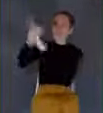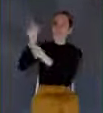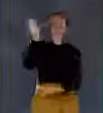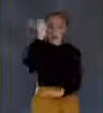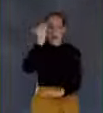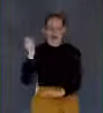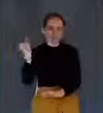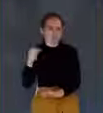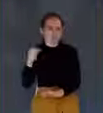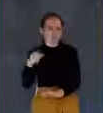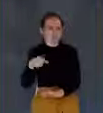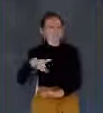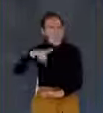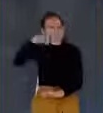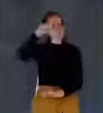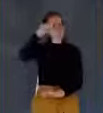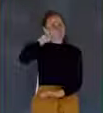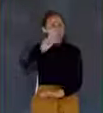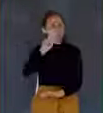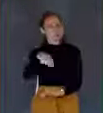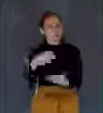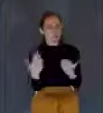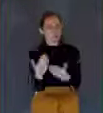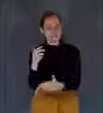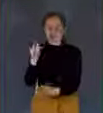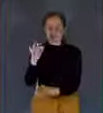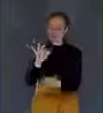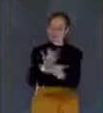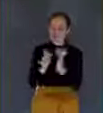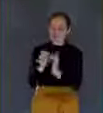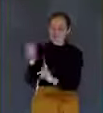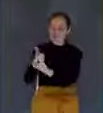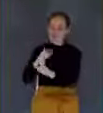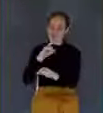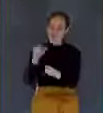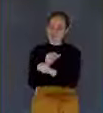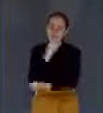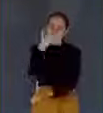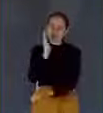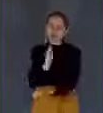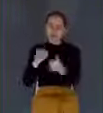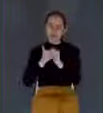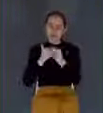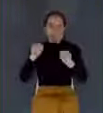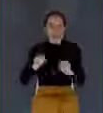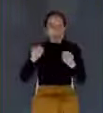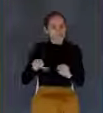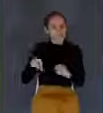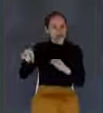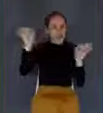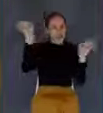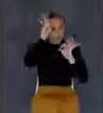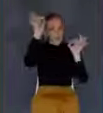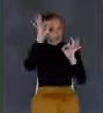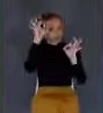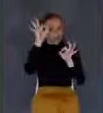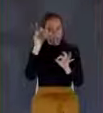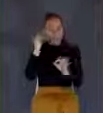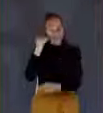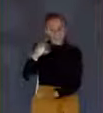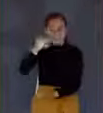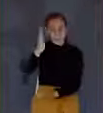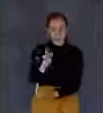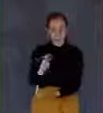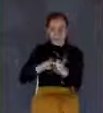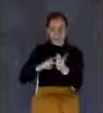the question that comes to our mind when we read this is if Jesus were God, then how could he not know? I mean, if he's God, God is omniscient, right?